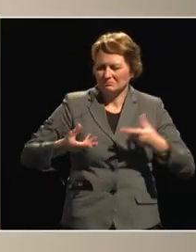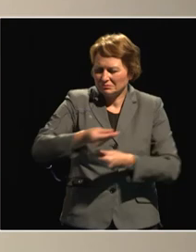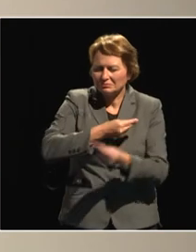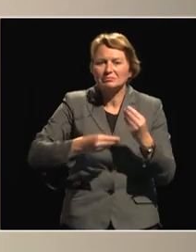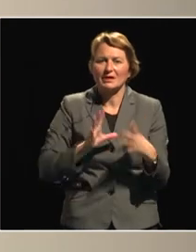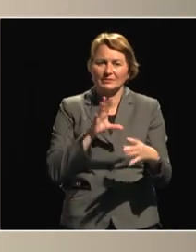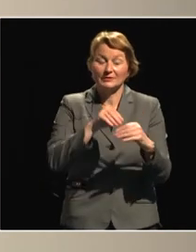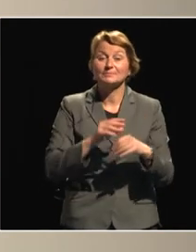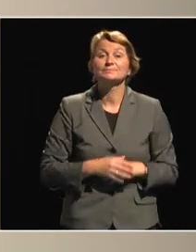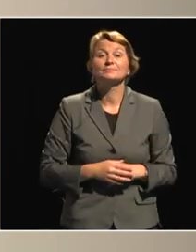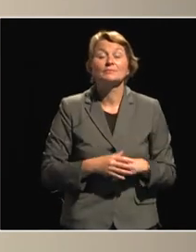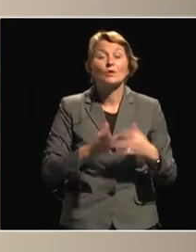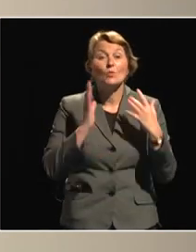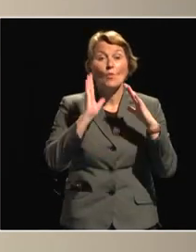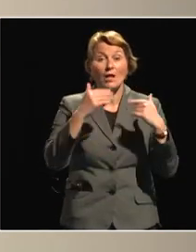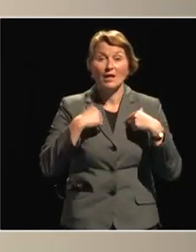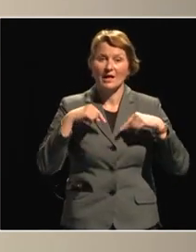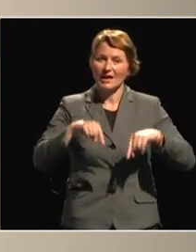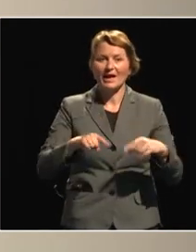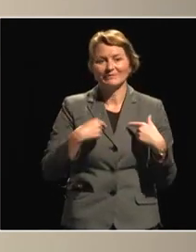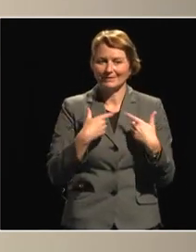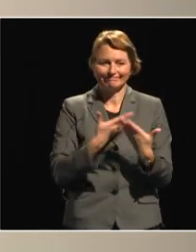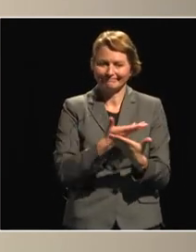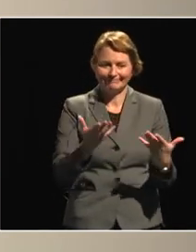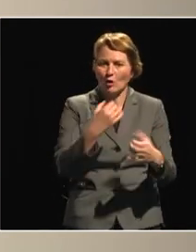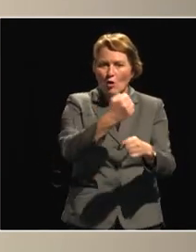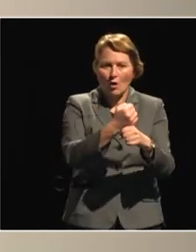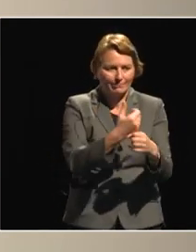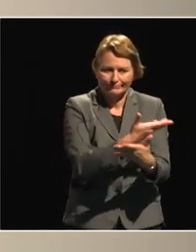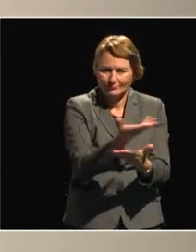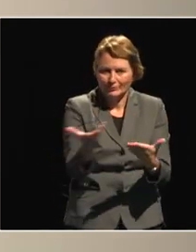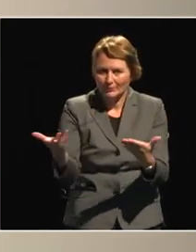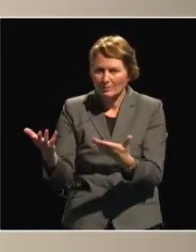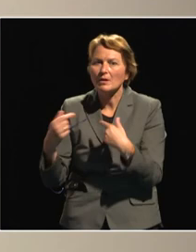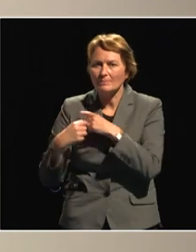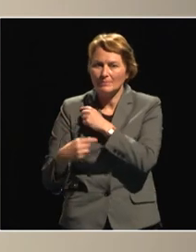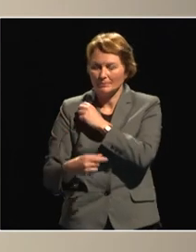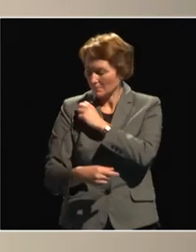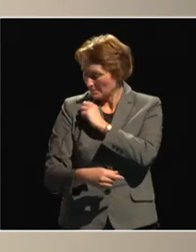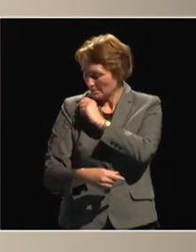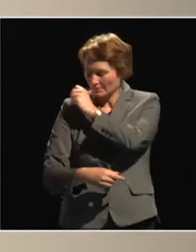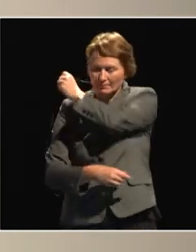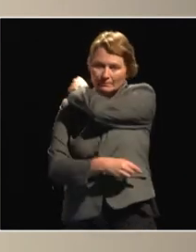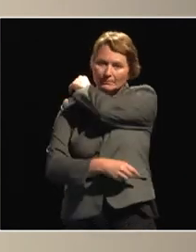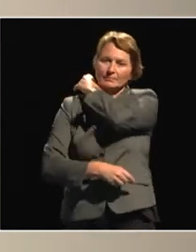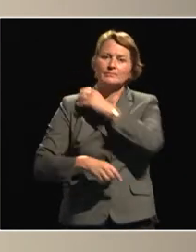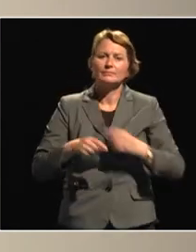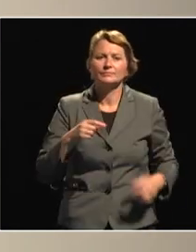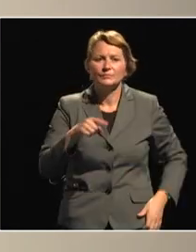development of the untapped unemployment and the production potential for agriculture and food requires